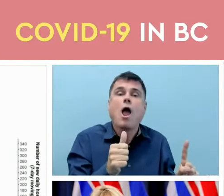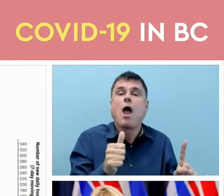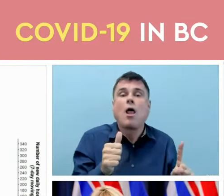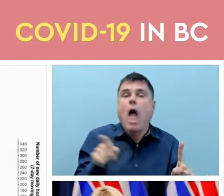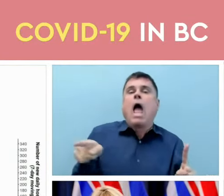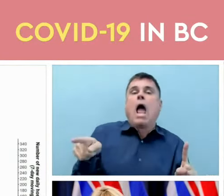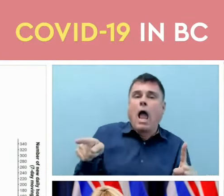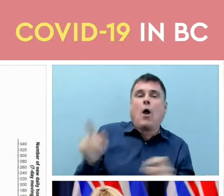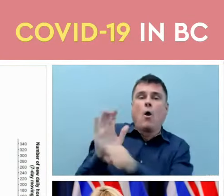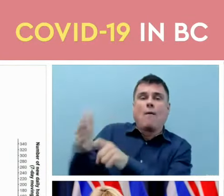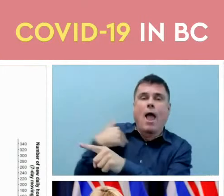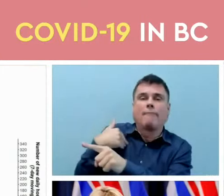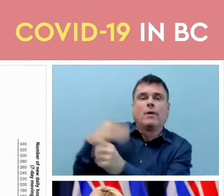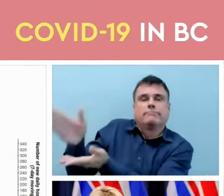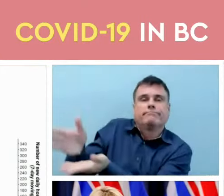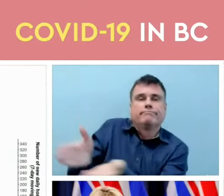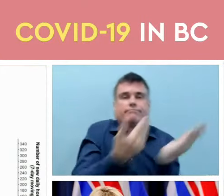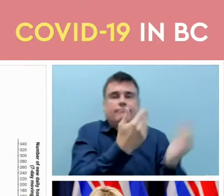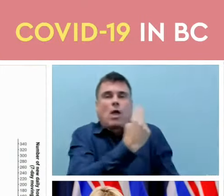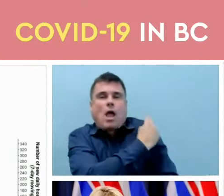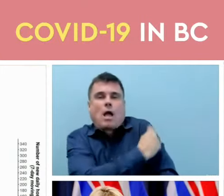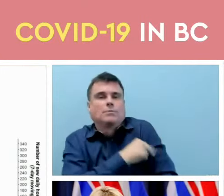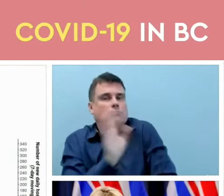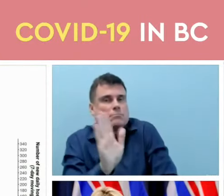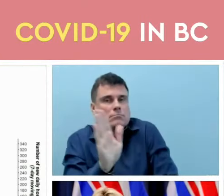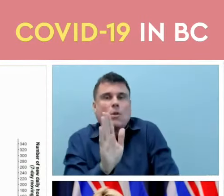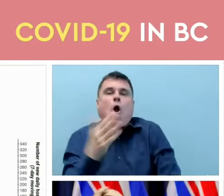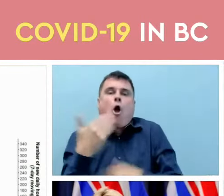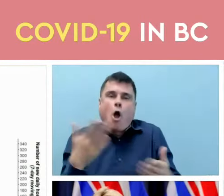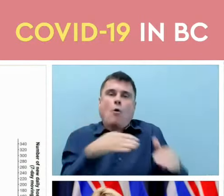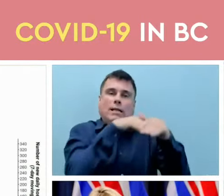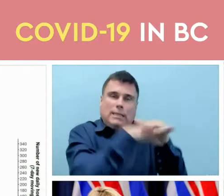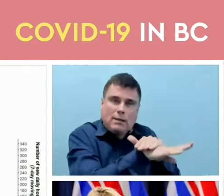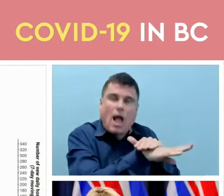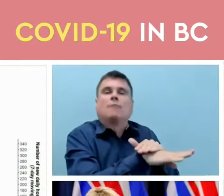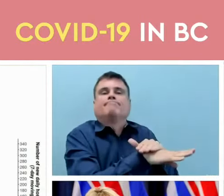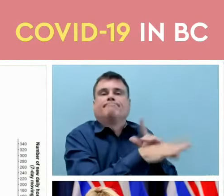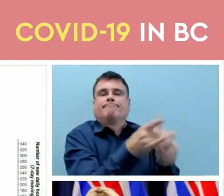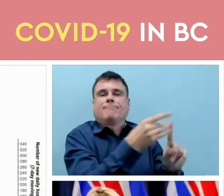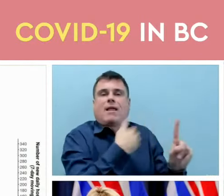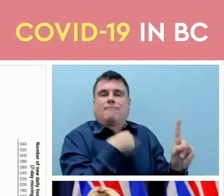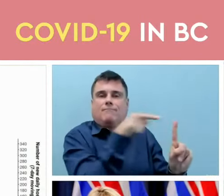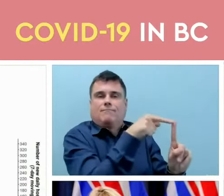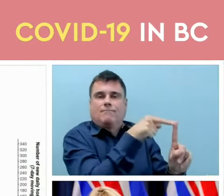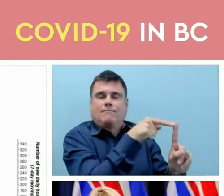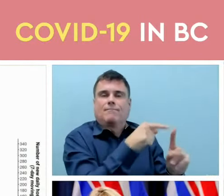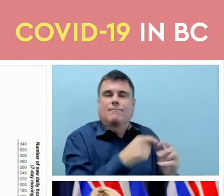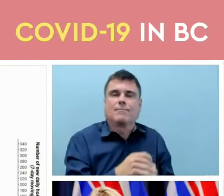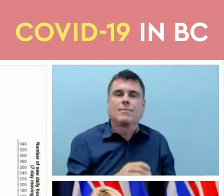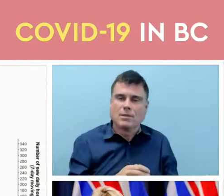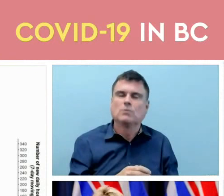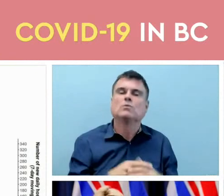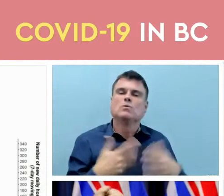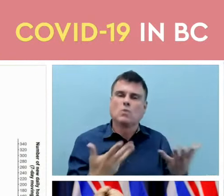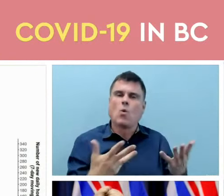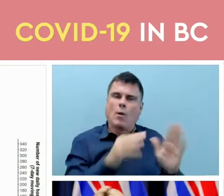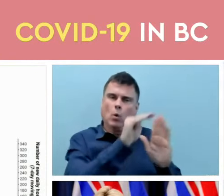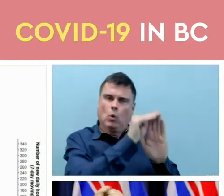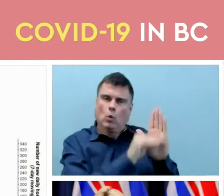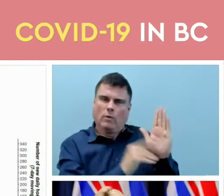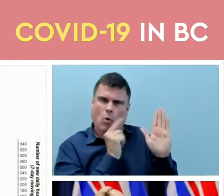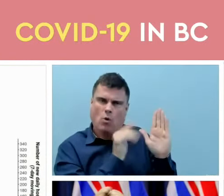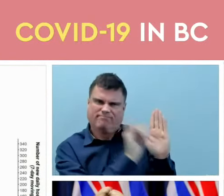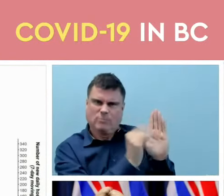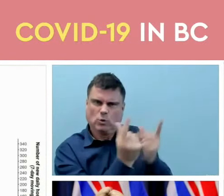they COVID requires other precautions in hospital. We continue to see thankfully a very low death rate.